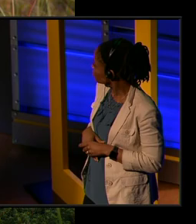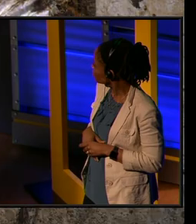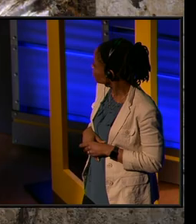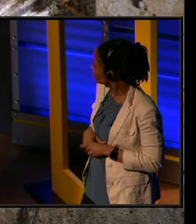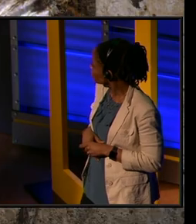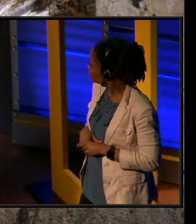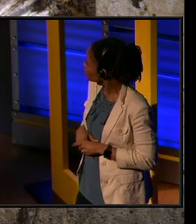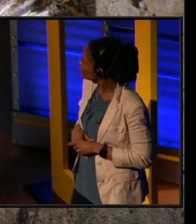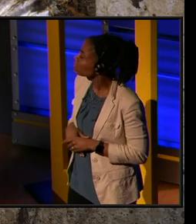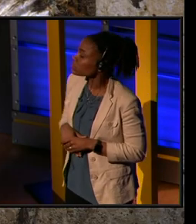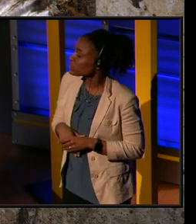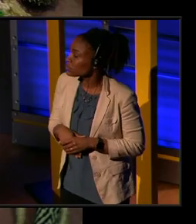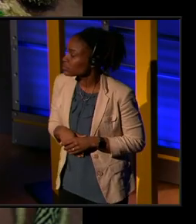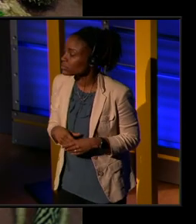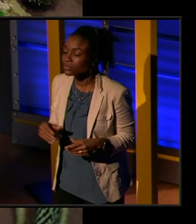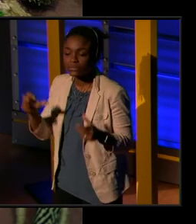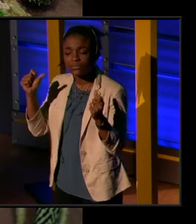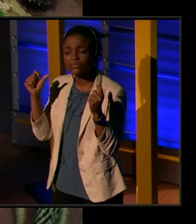So, um,